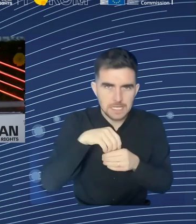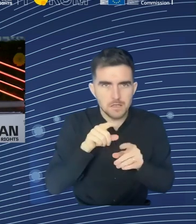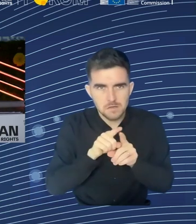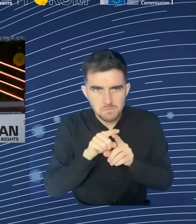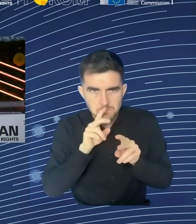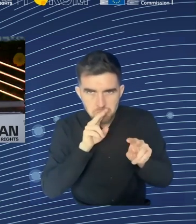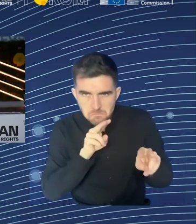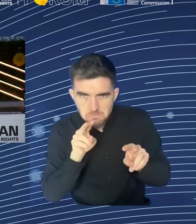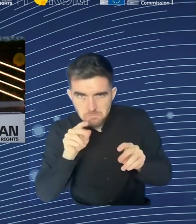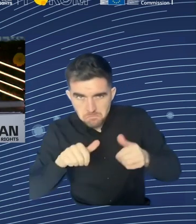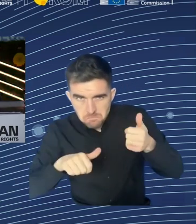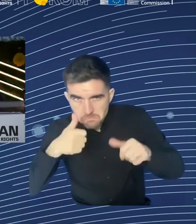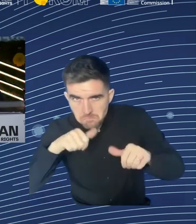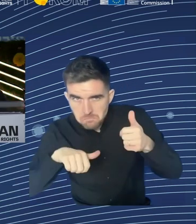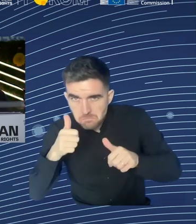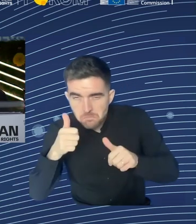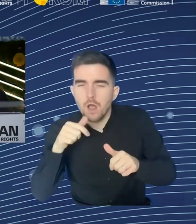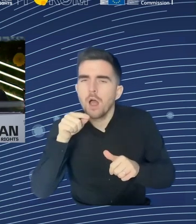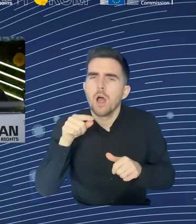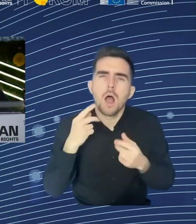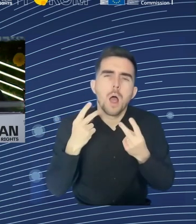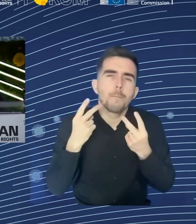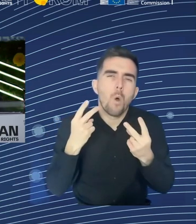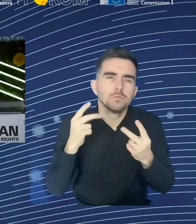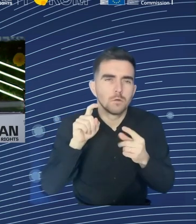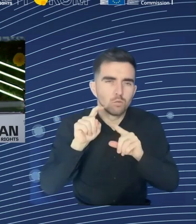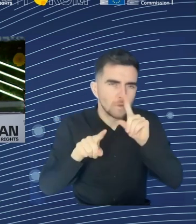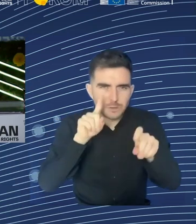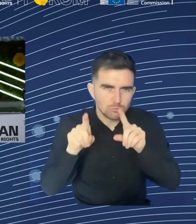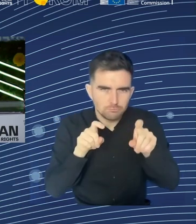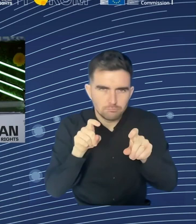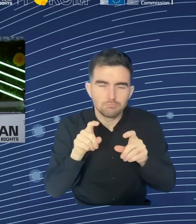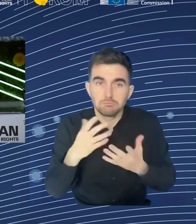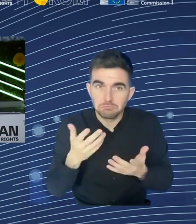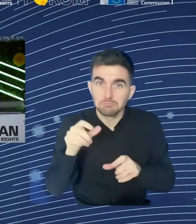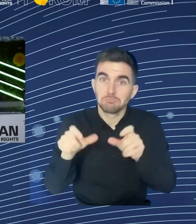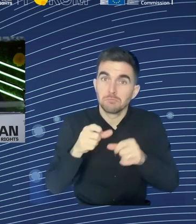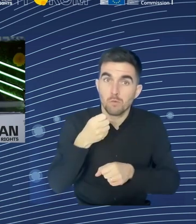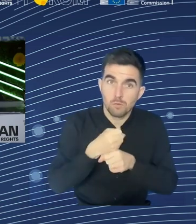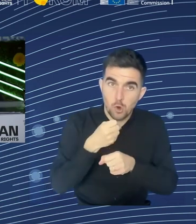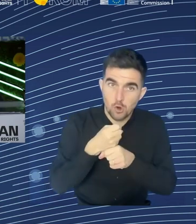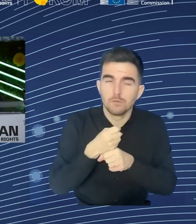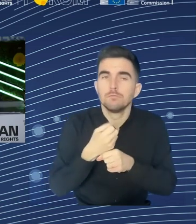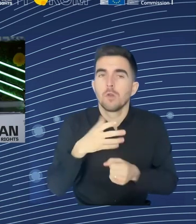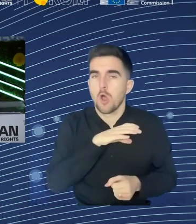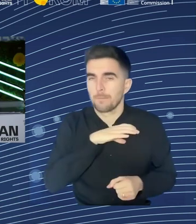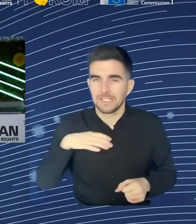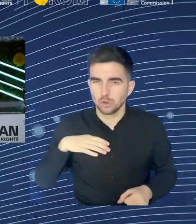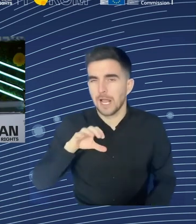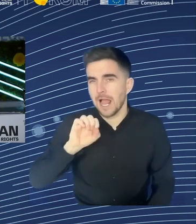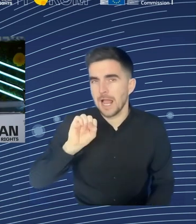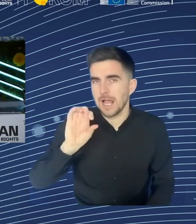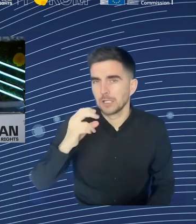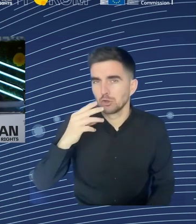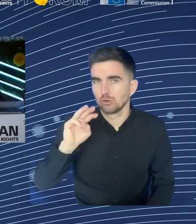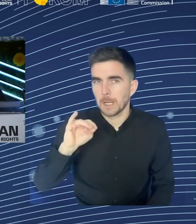conditions and their pay, that they will have better access to information, they have the possibility to speak to people